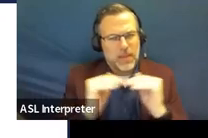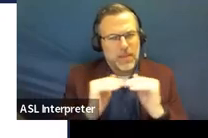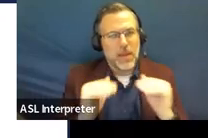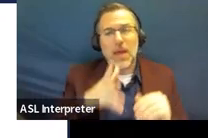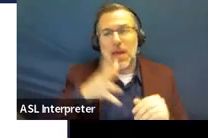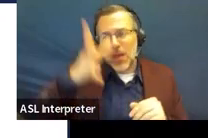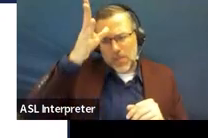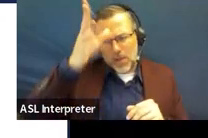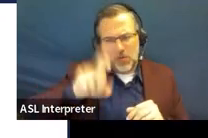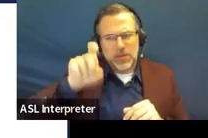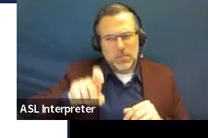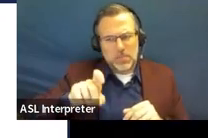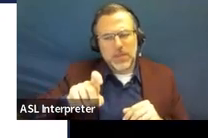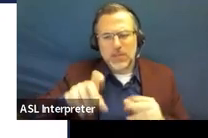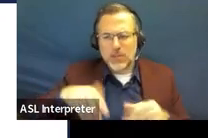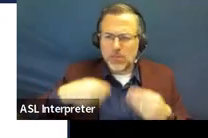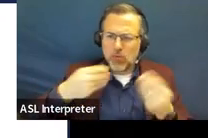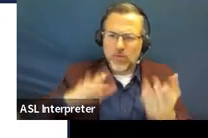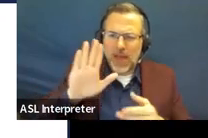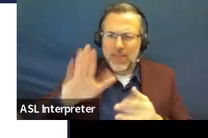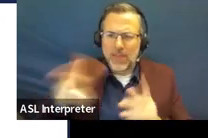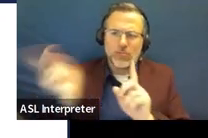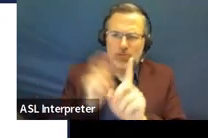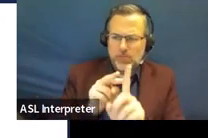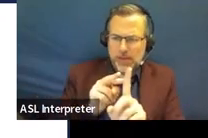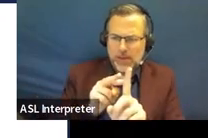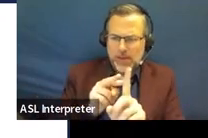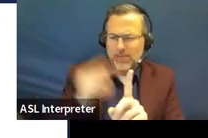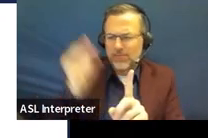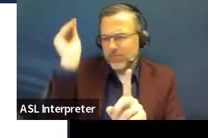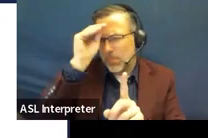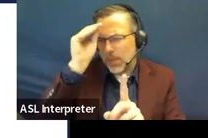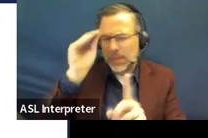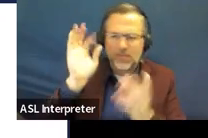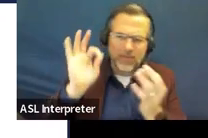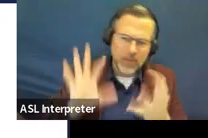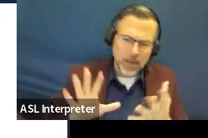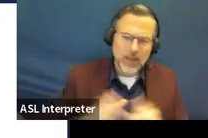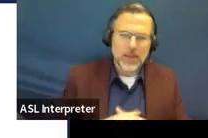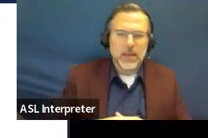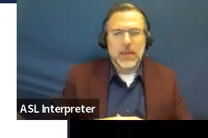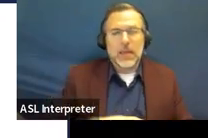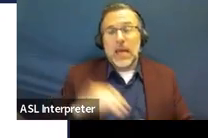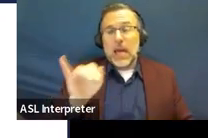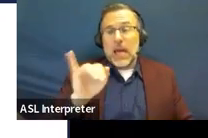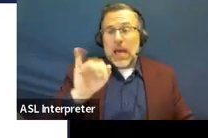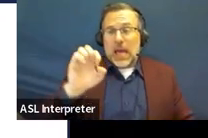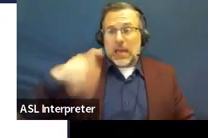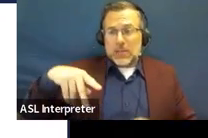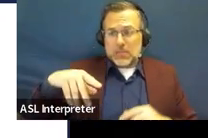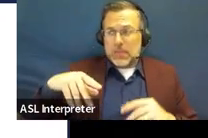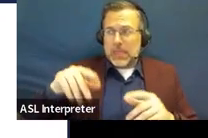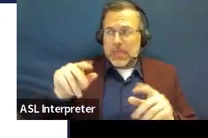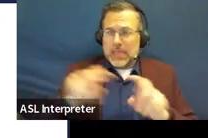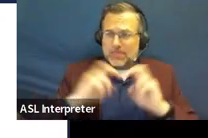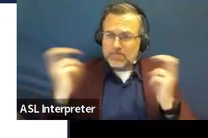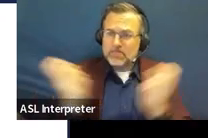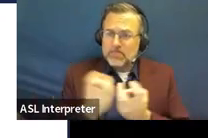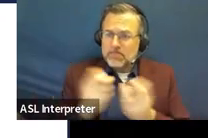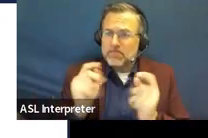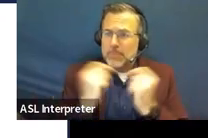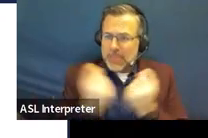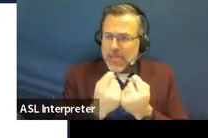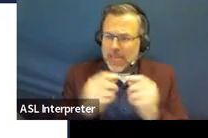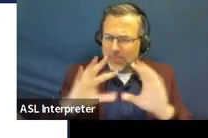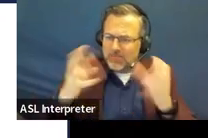Now, the kind of flip side to that being that the IEP team should work towards consensus and agreement with the parent,